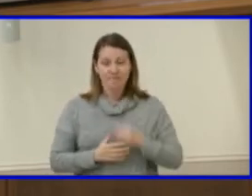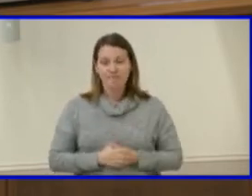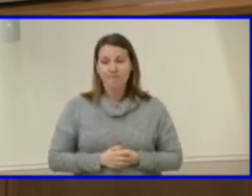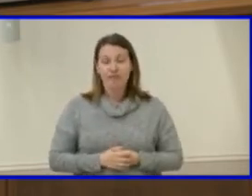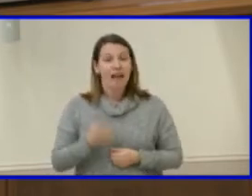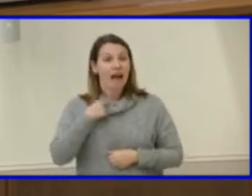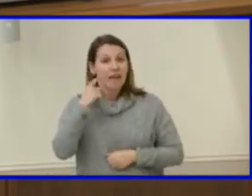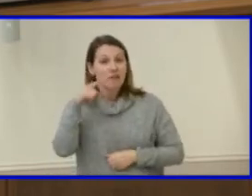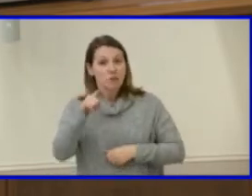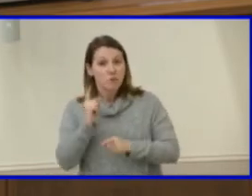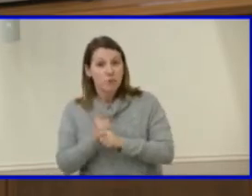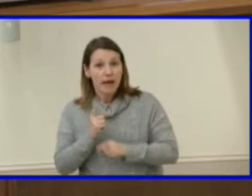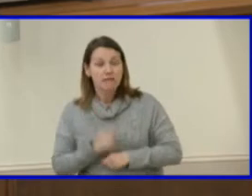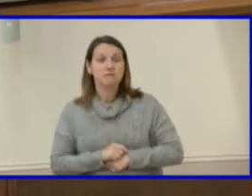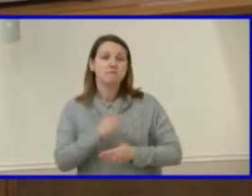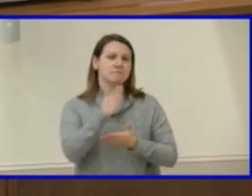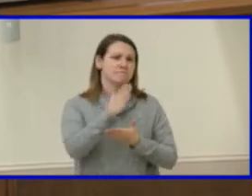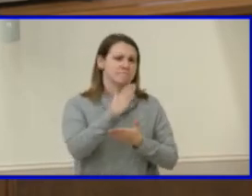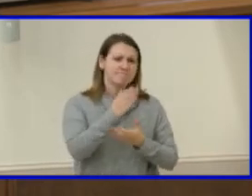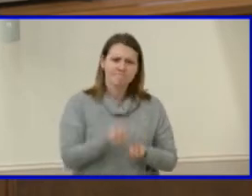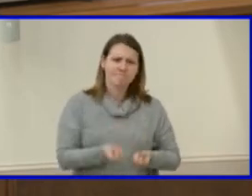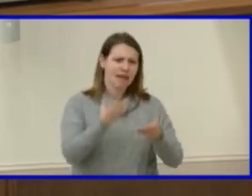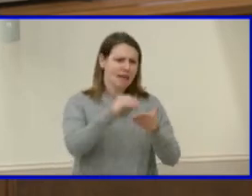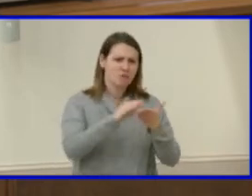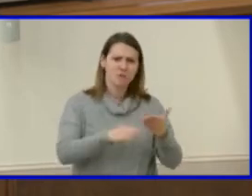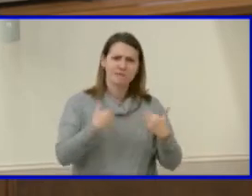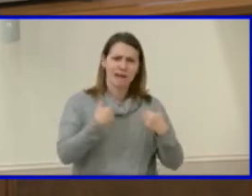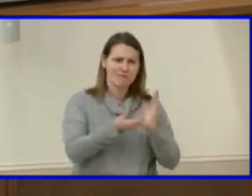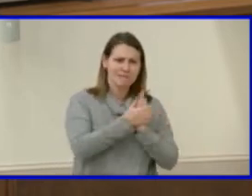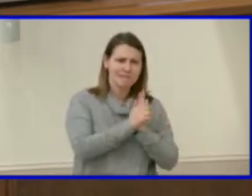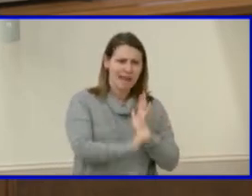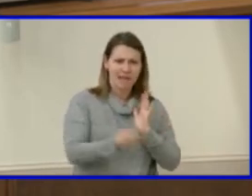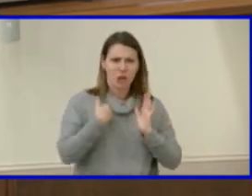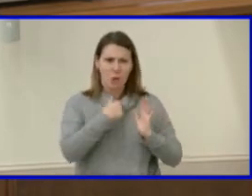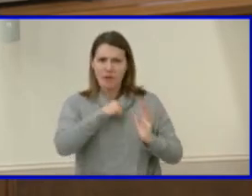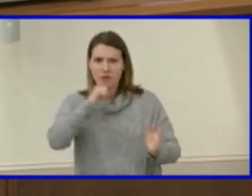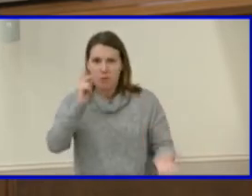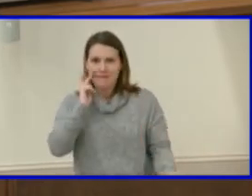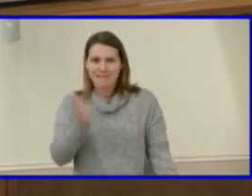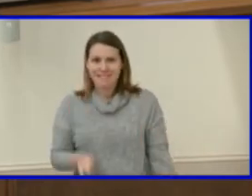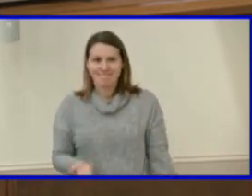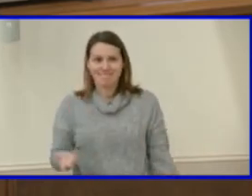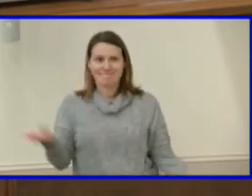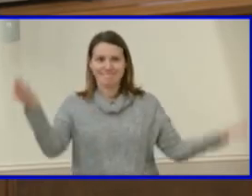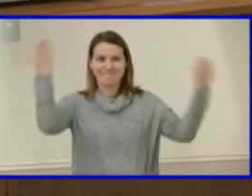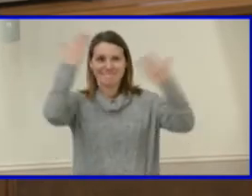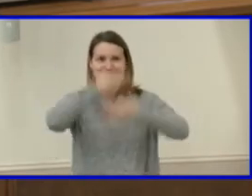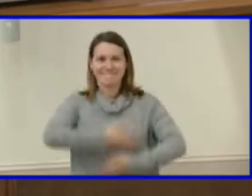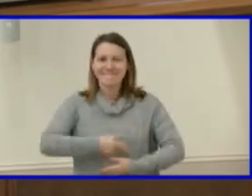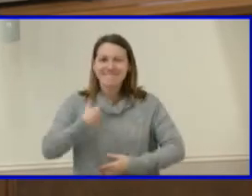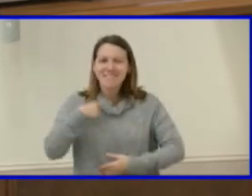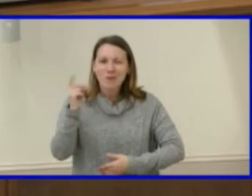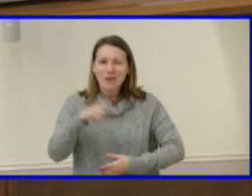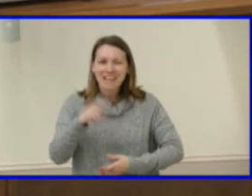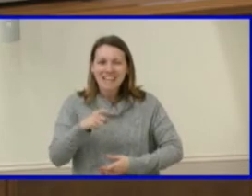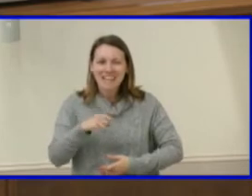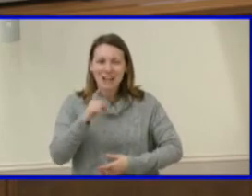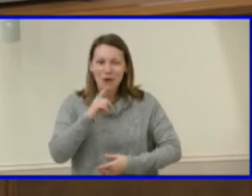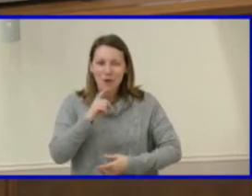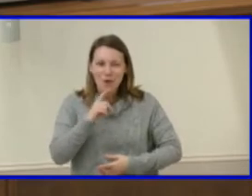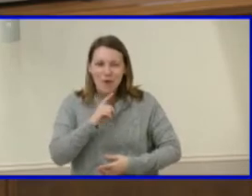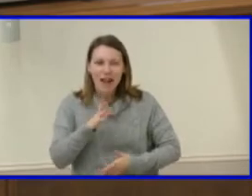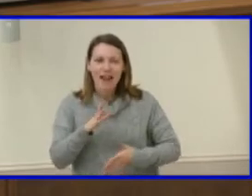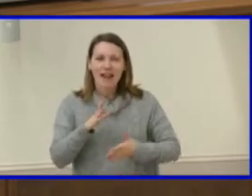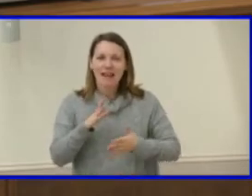that, you know, so many of our students may have talents that, you we're not necessarily seeing. It's, you know, it's something that we need to bring out. And having a portfolio